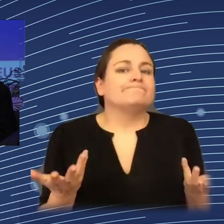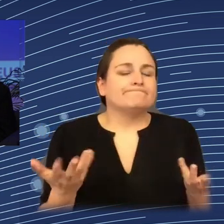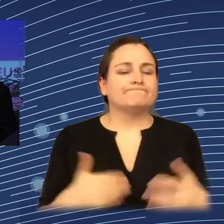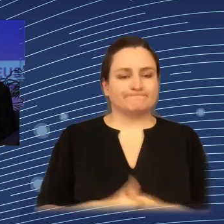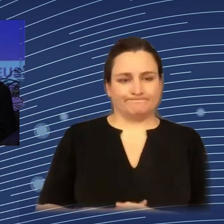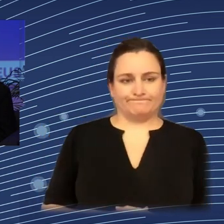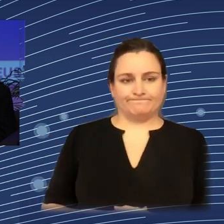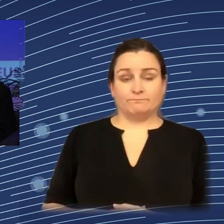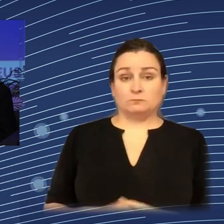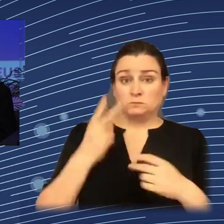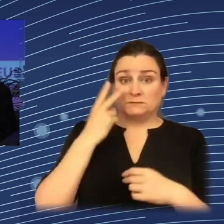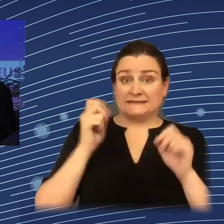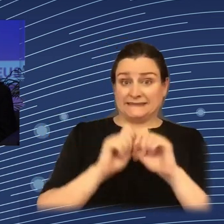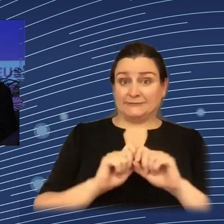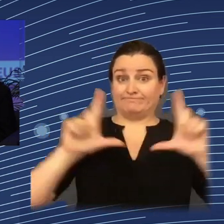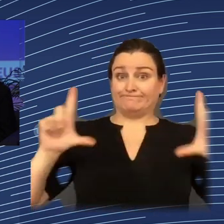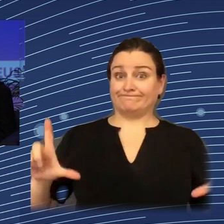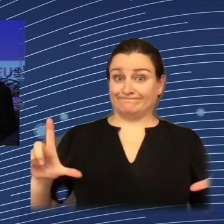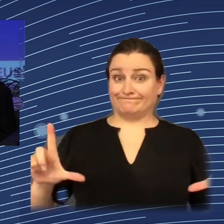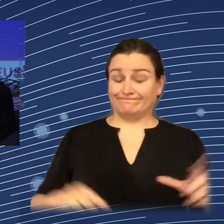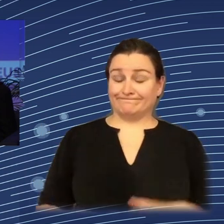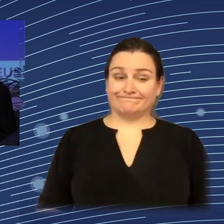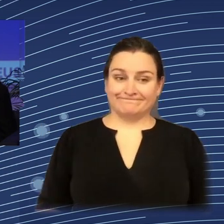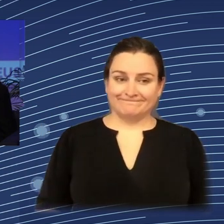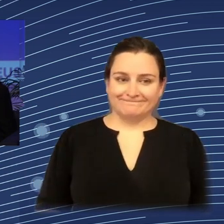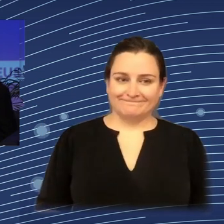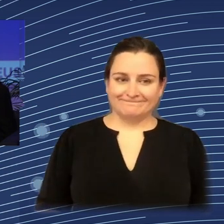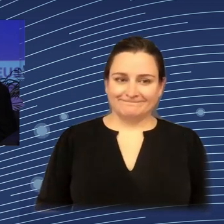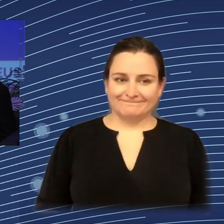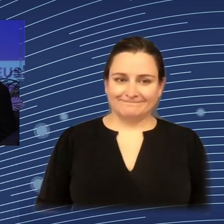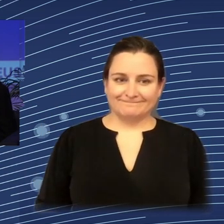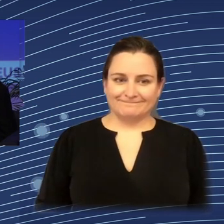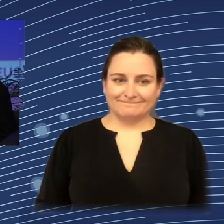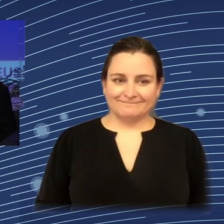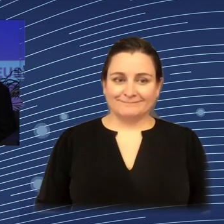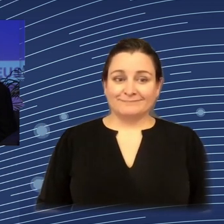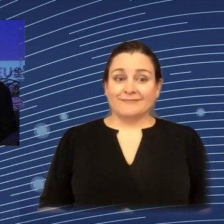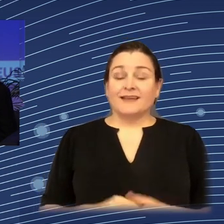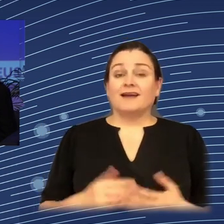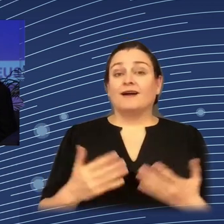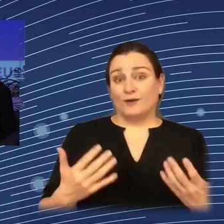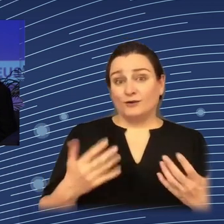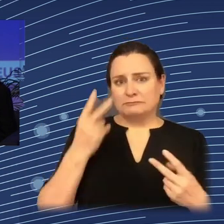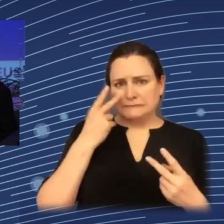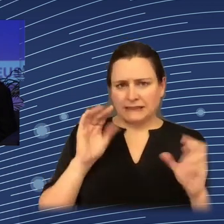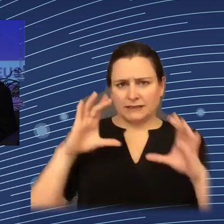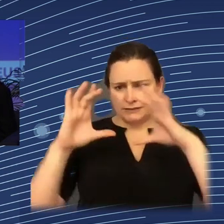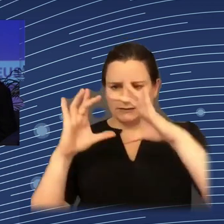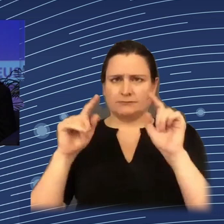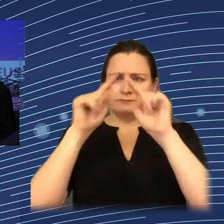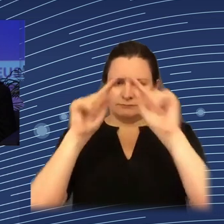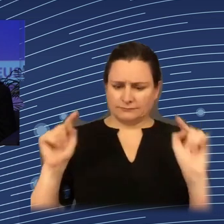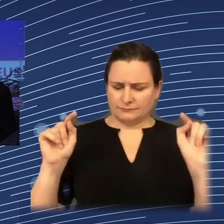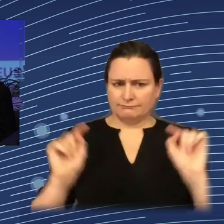facing problems. And, of course, I don't have time and it's not even the right place to go into details of what this diagram is telling